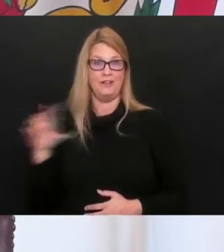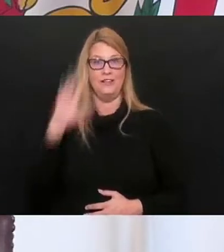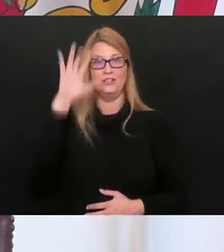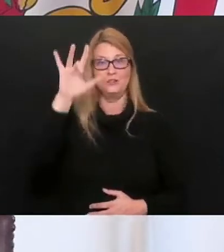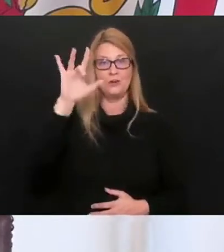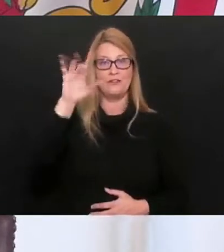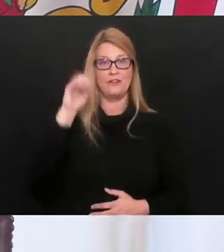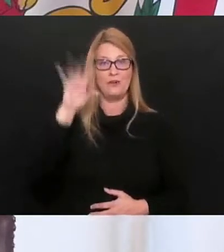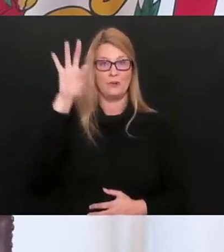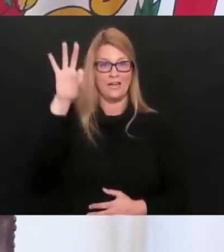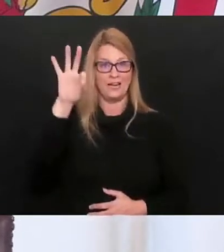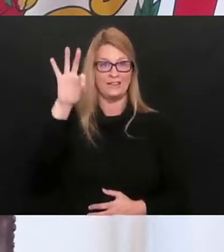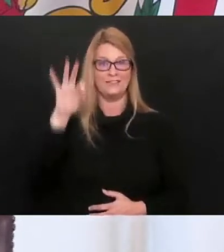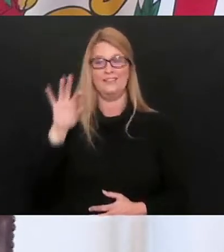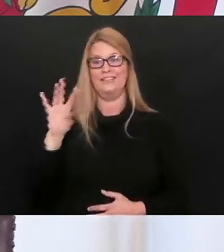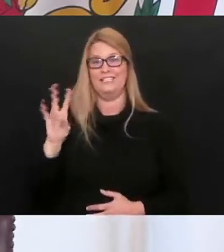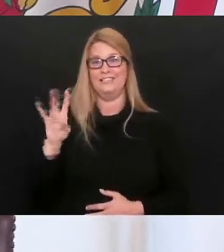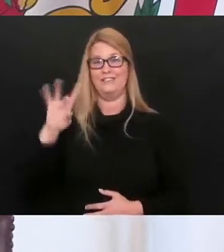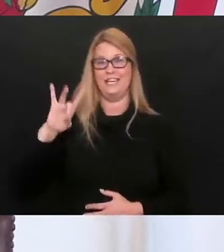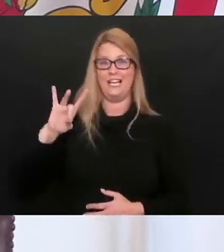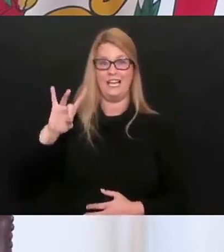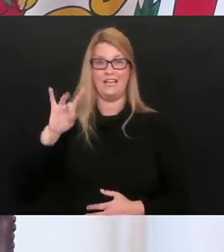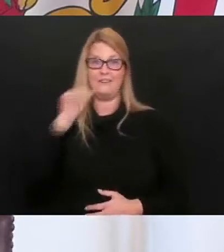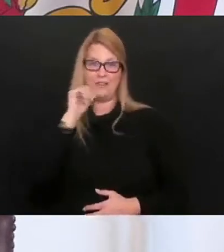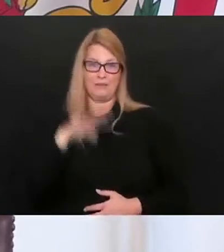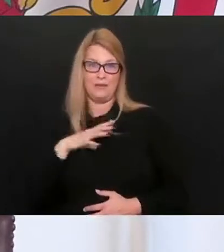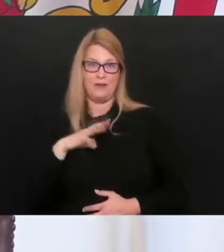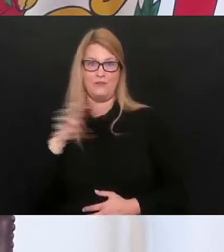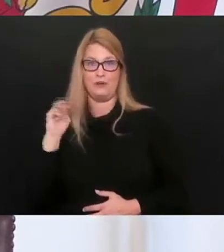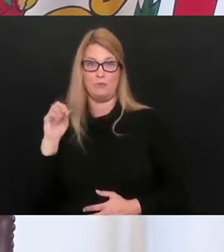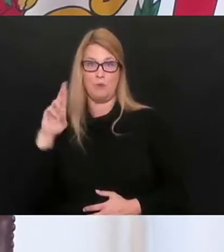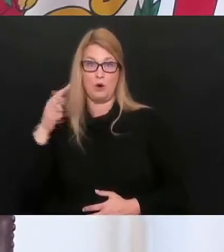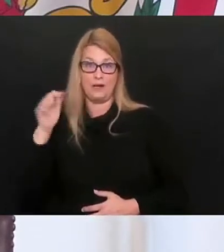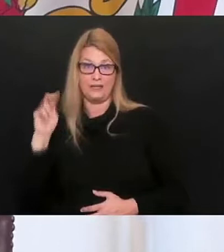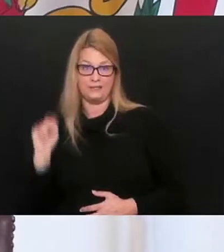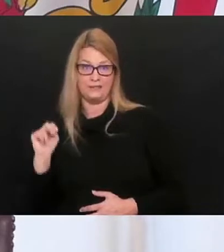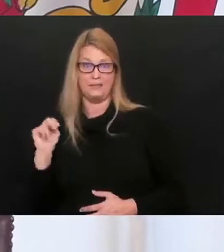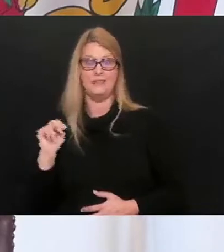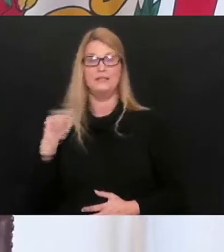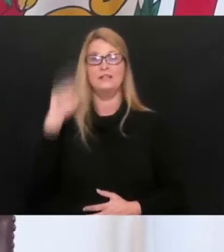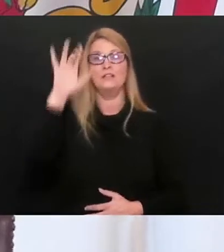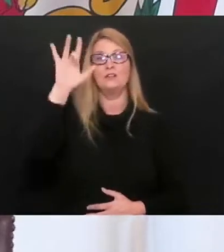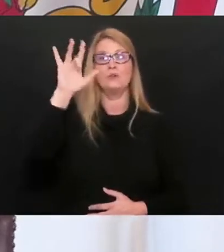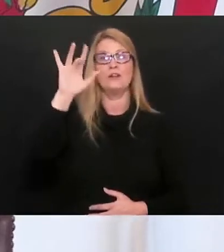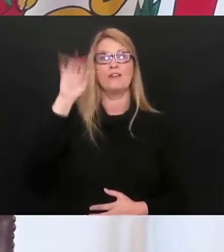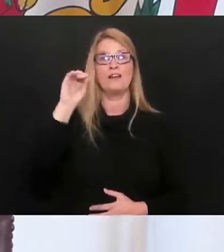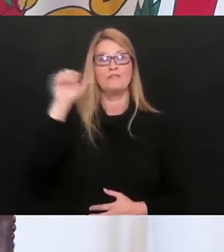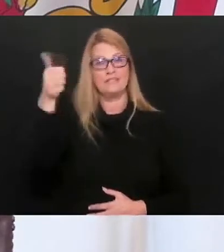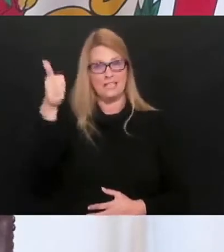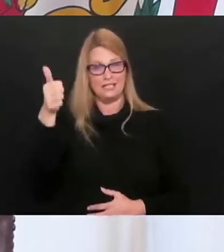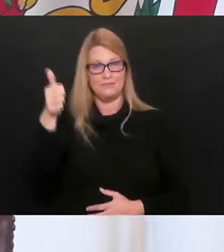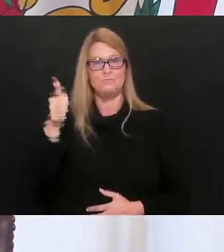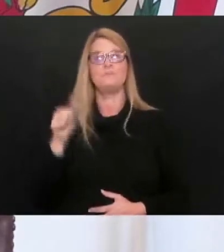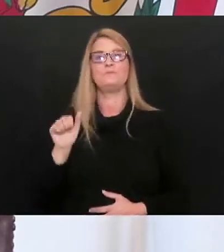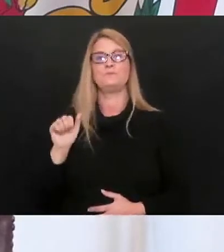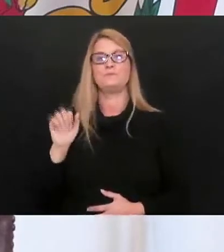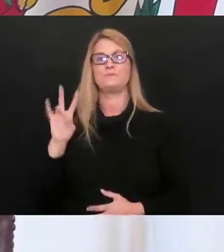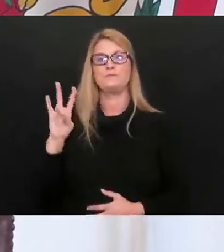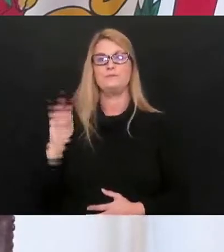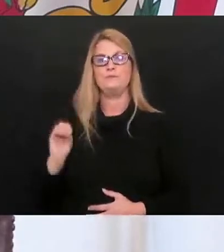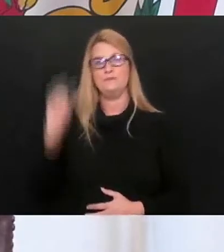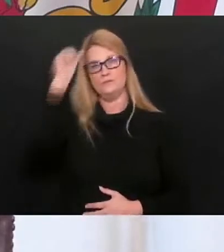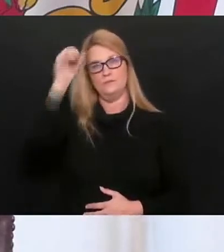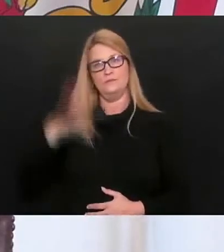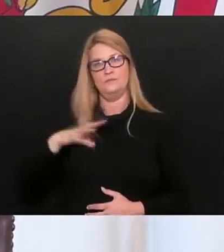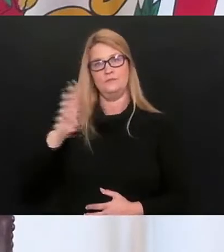,509th death is a 78-year-old female from Morgan County. Our 2,510th death is a 70-year-old